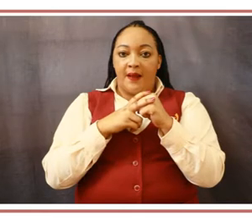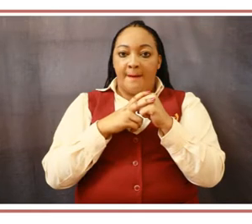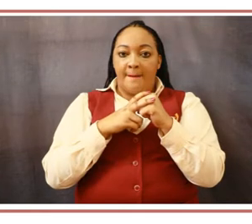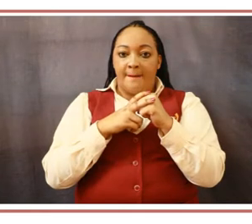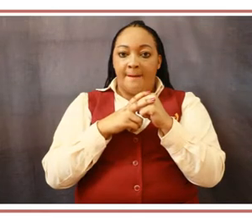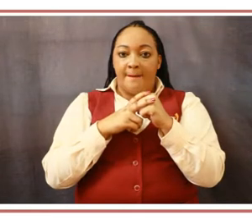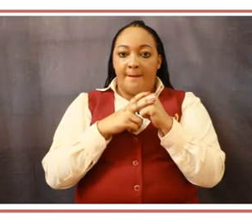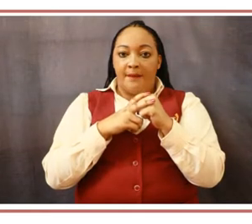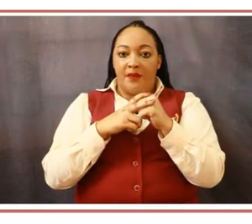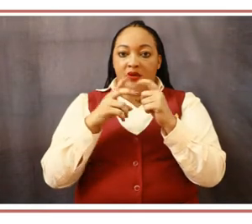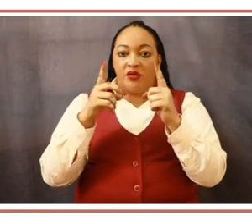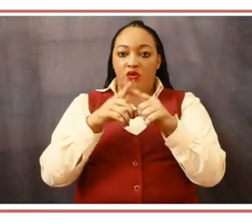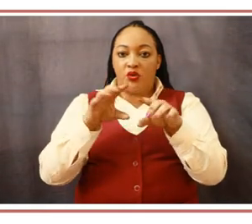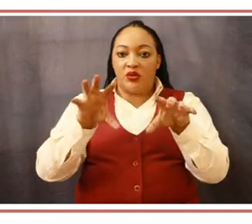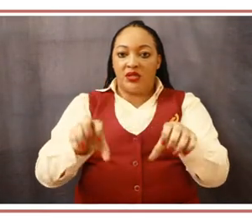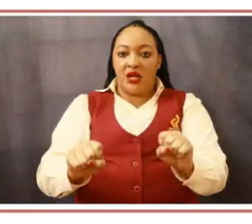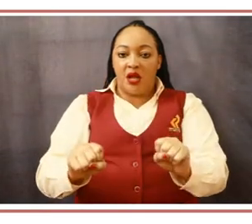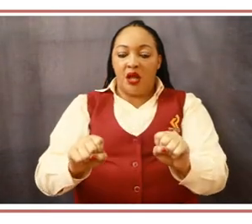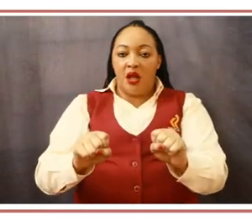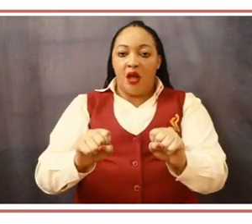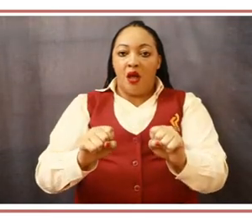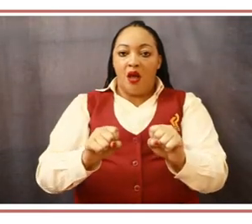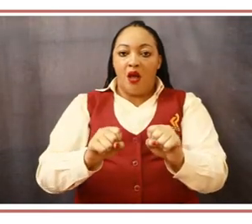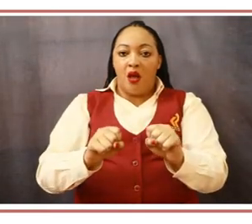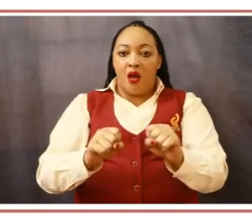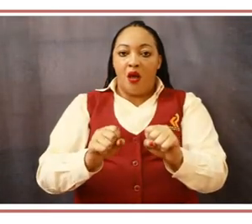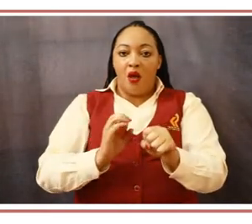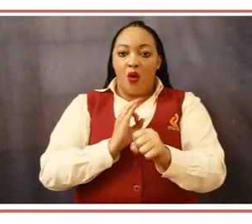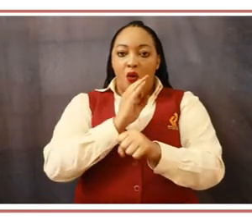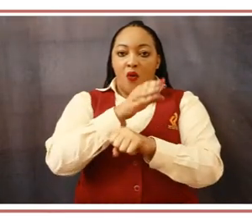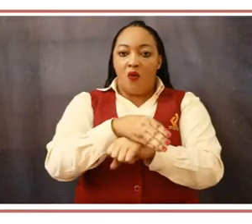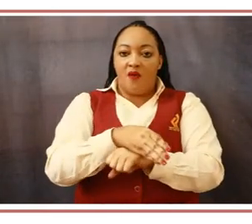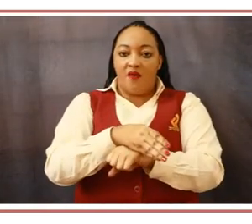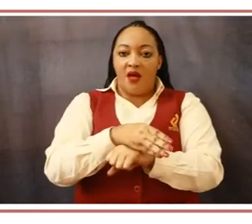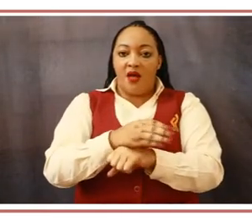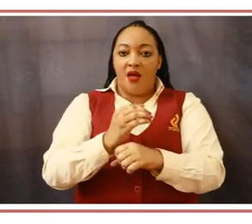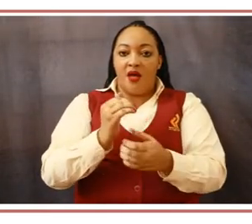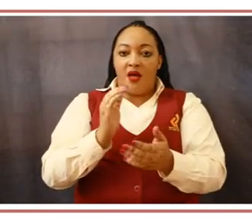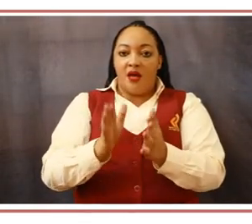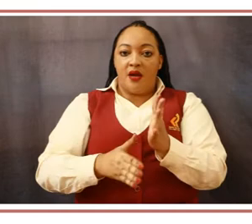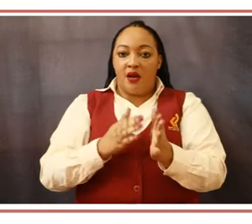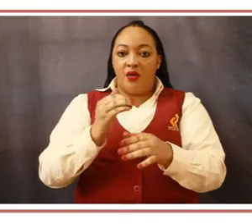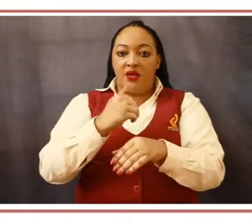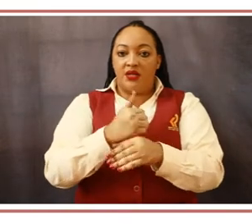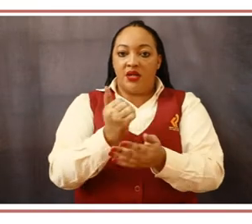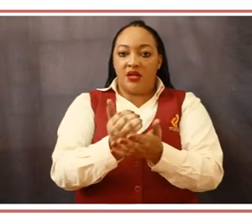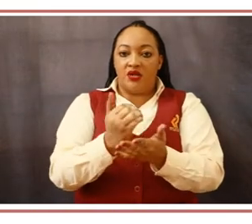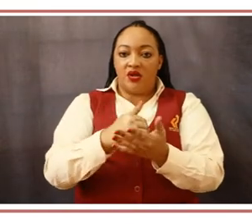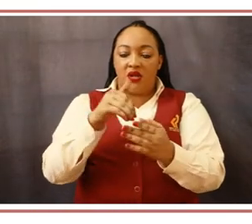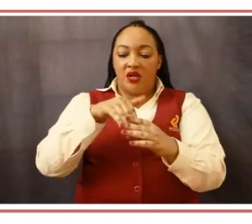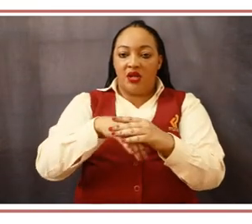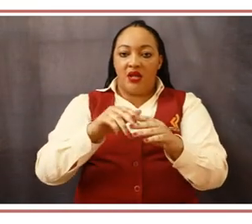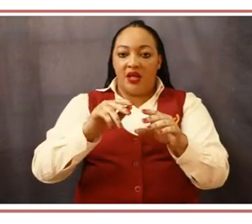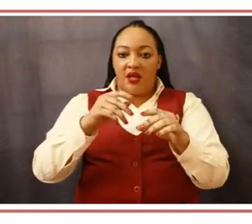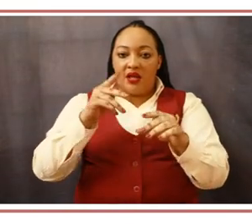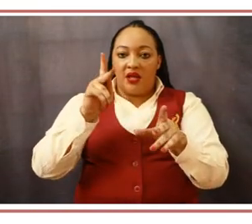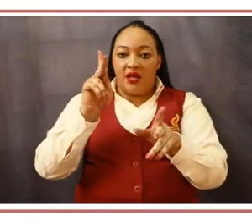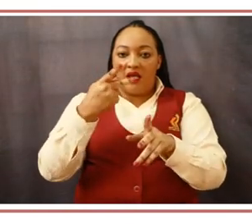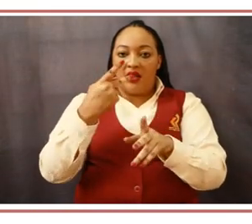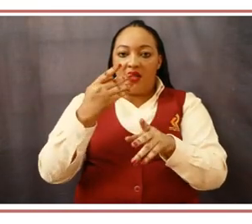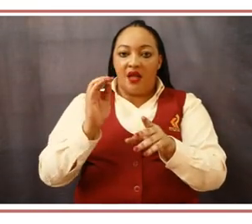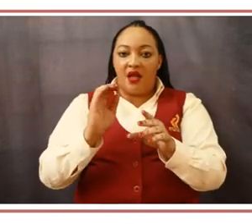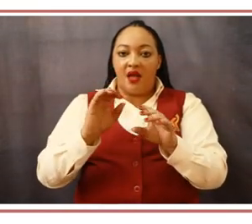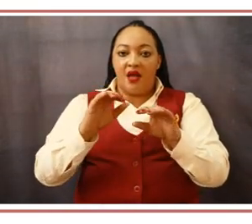section in Kenya after the collapse of East Africa Community in 1977, which was managed by the East African